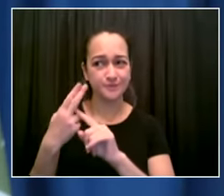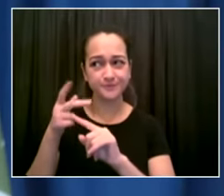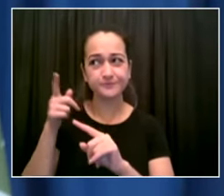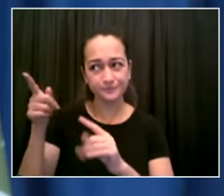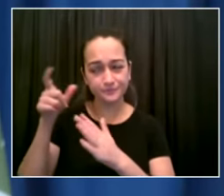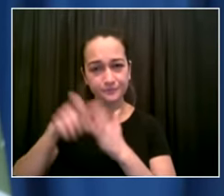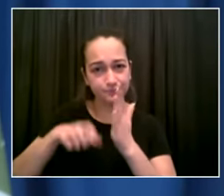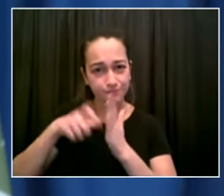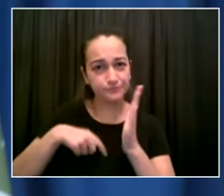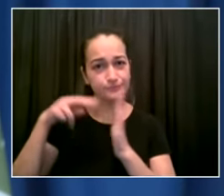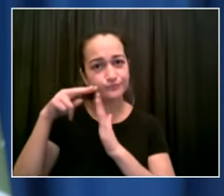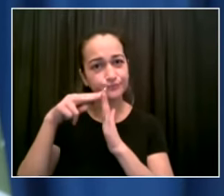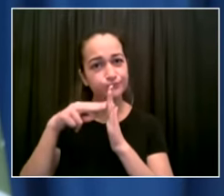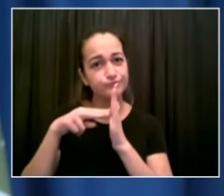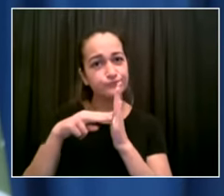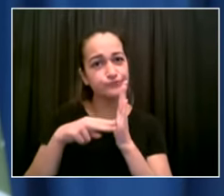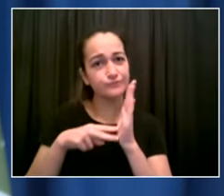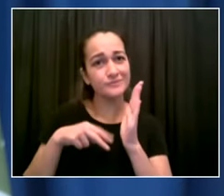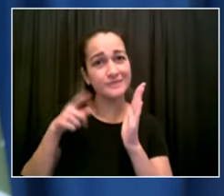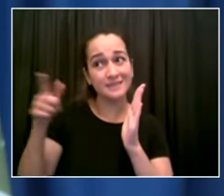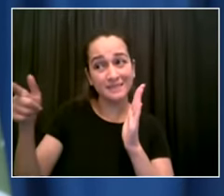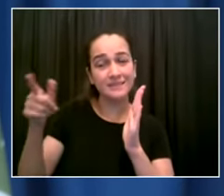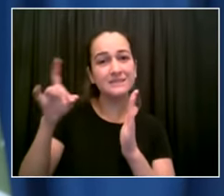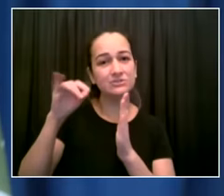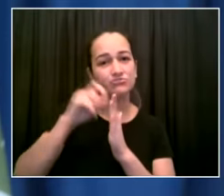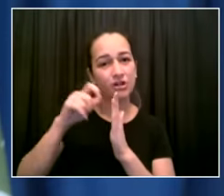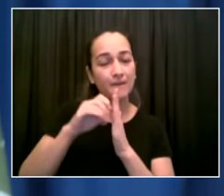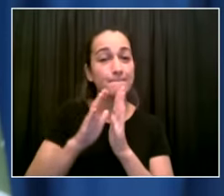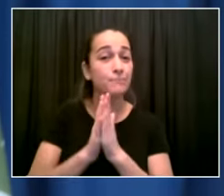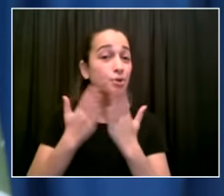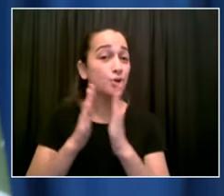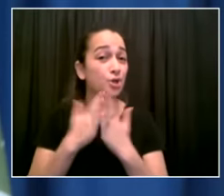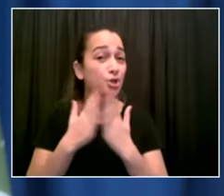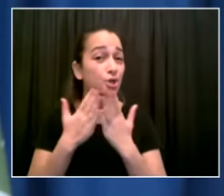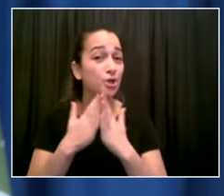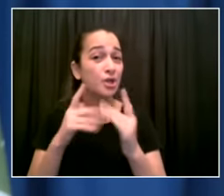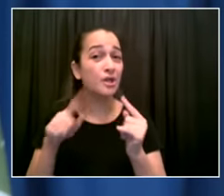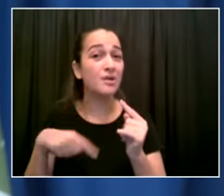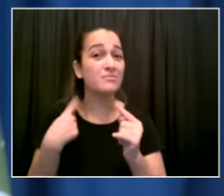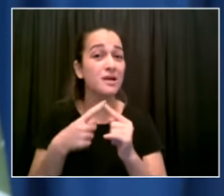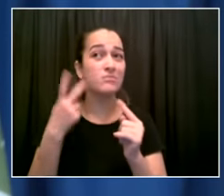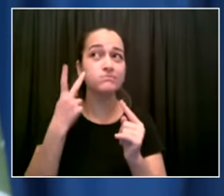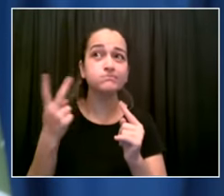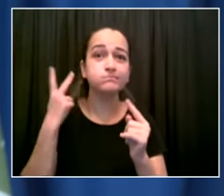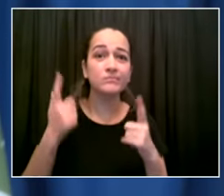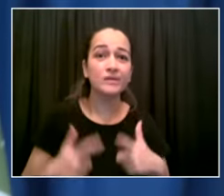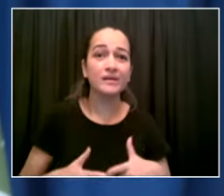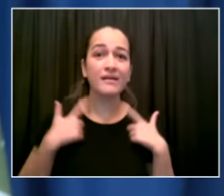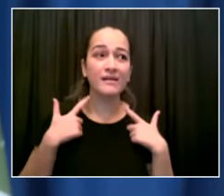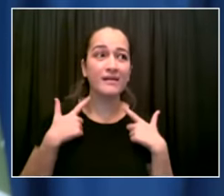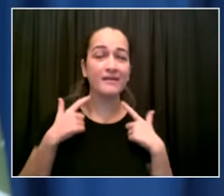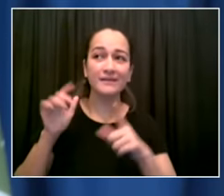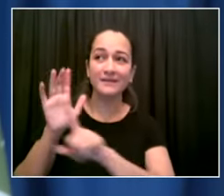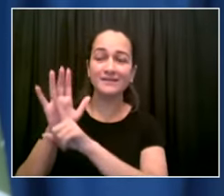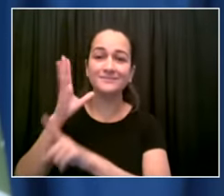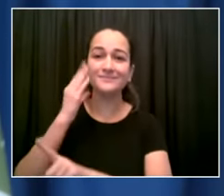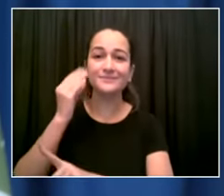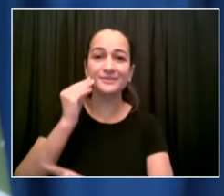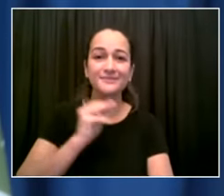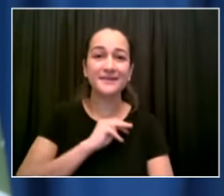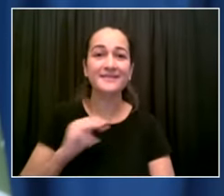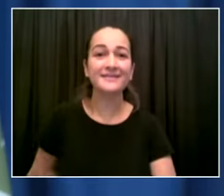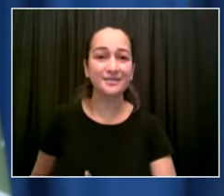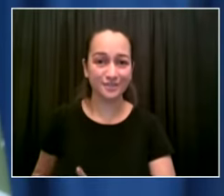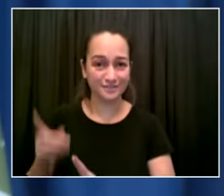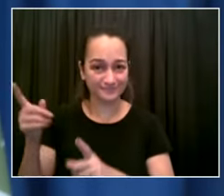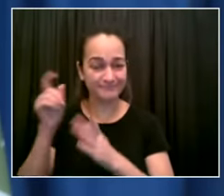reality and he had this line that stayed with me he said uh i had a conversation with god take me totally or don't take